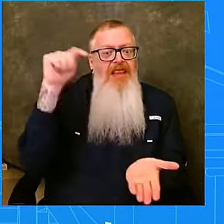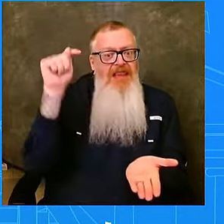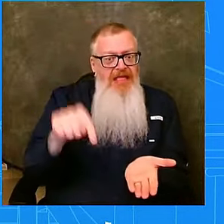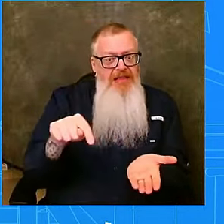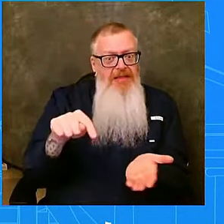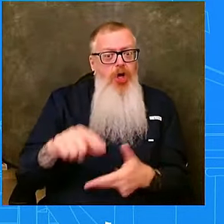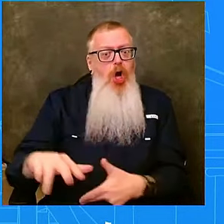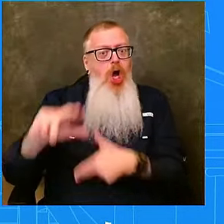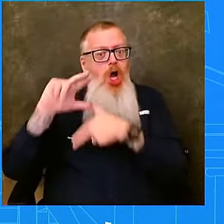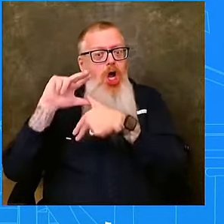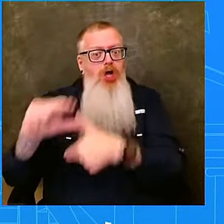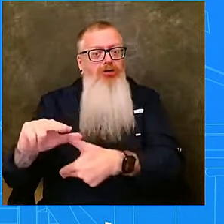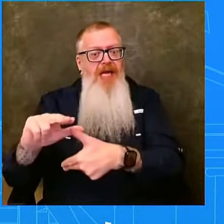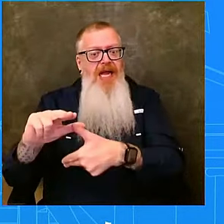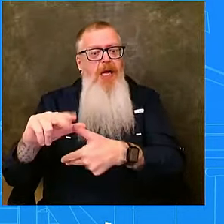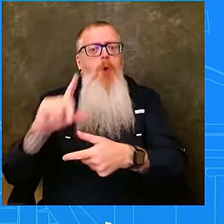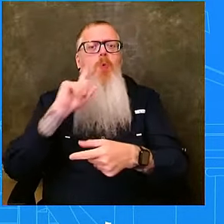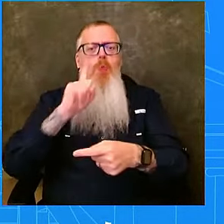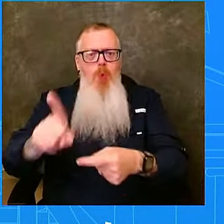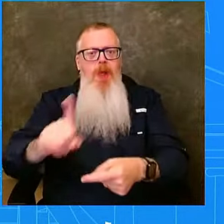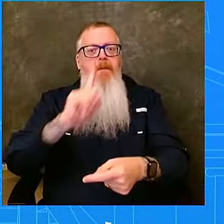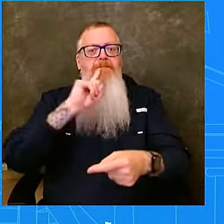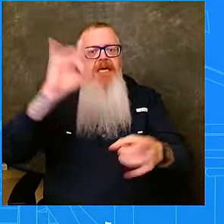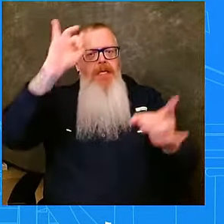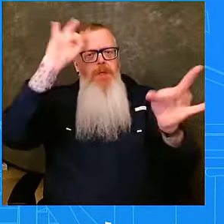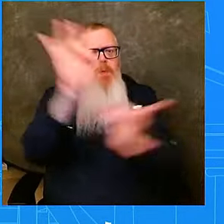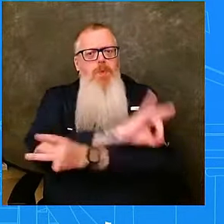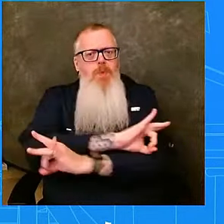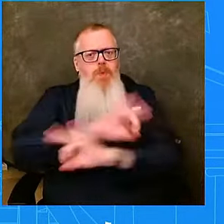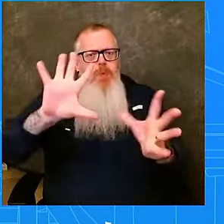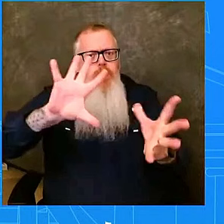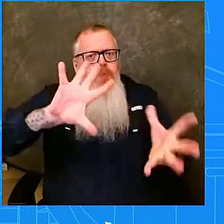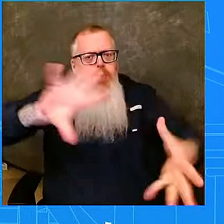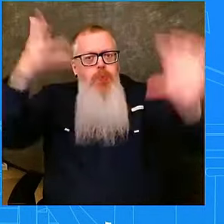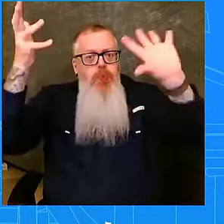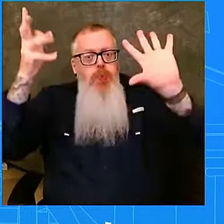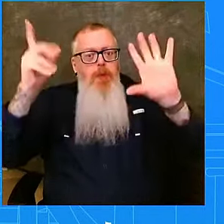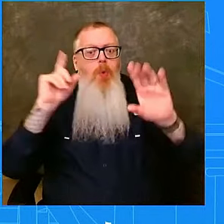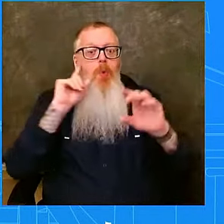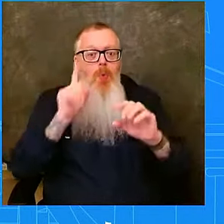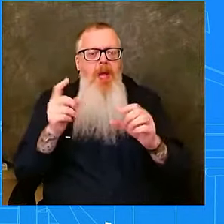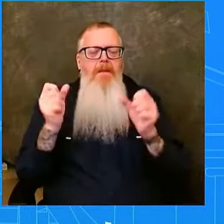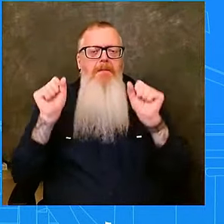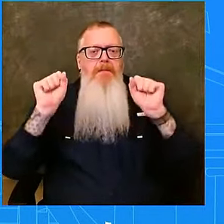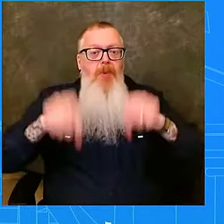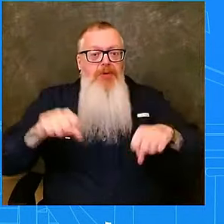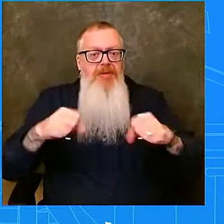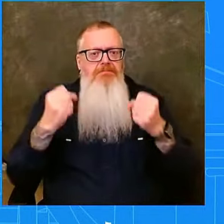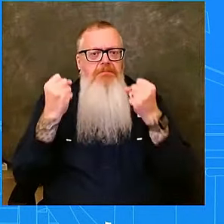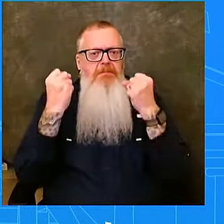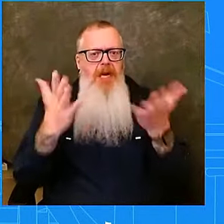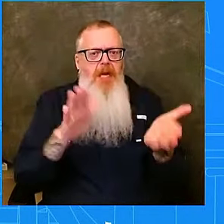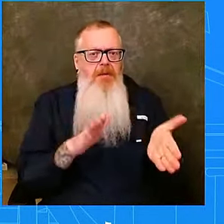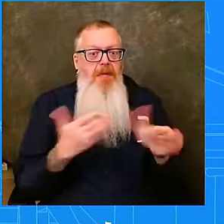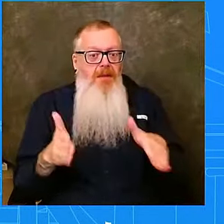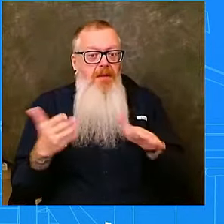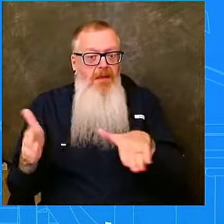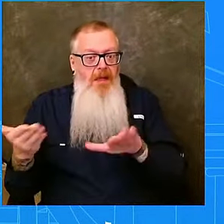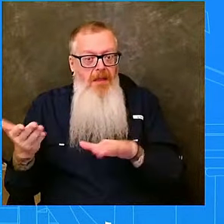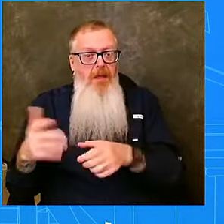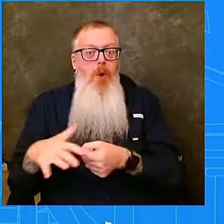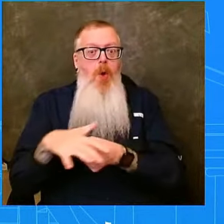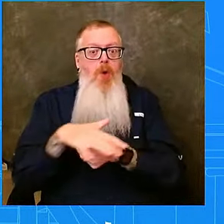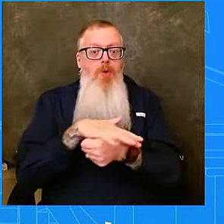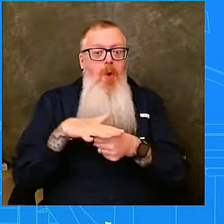be a potentially deadly storm. Please listen to your local officials as they will be giving you